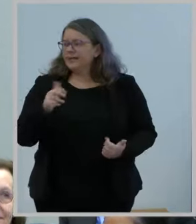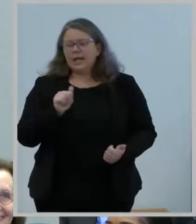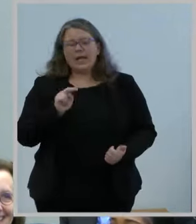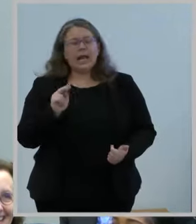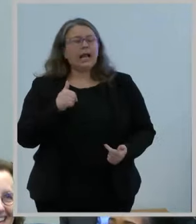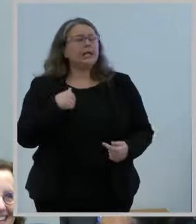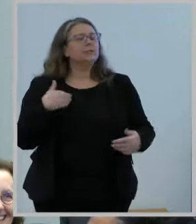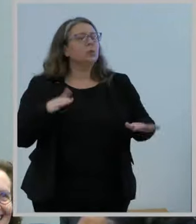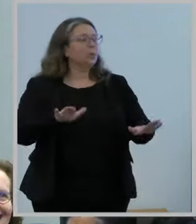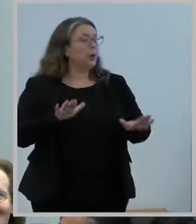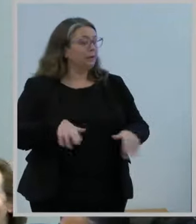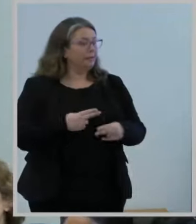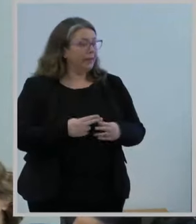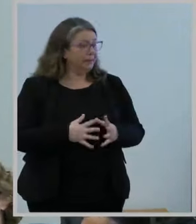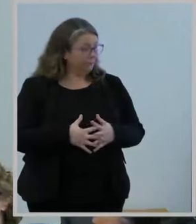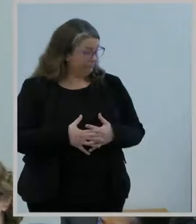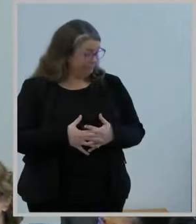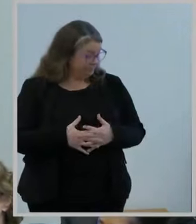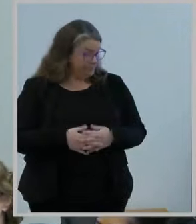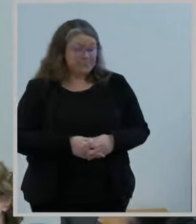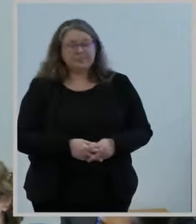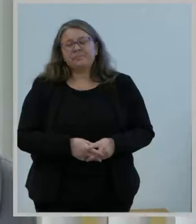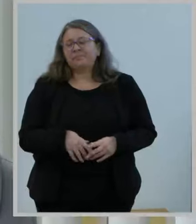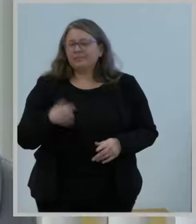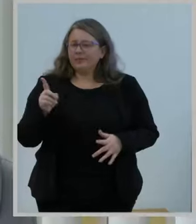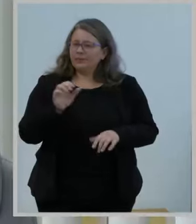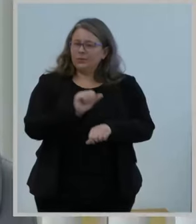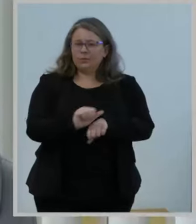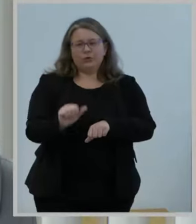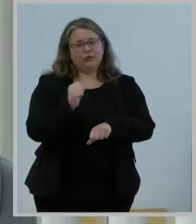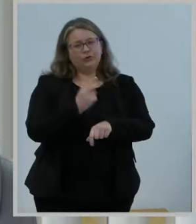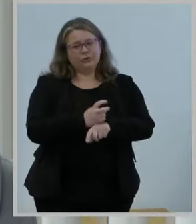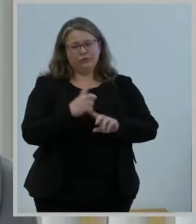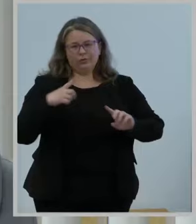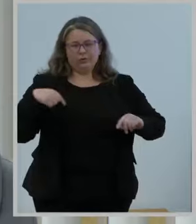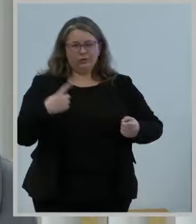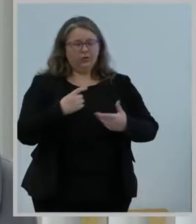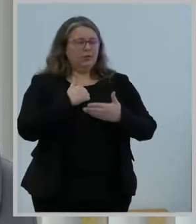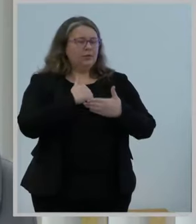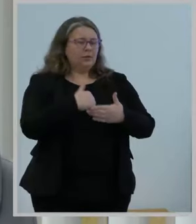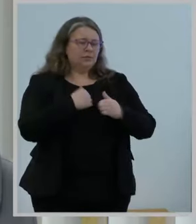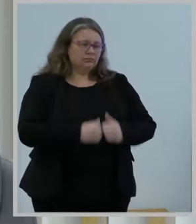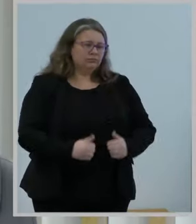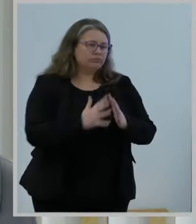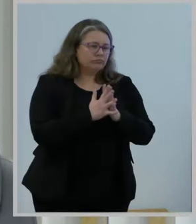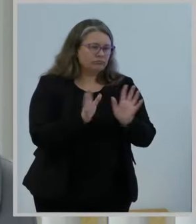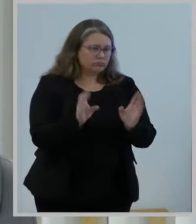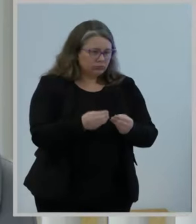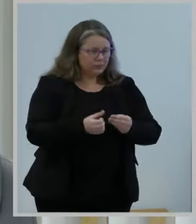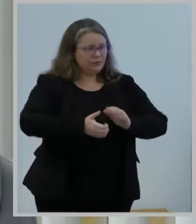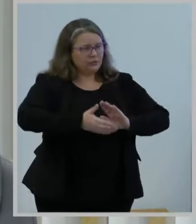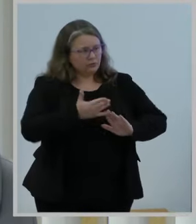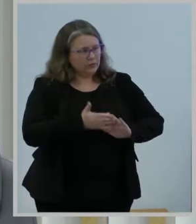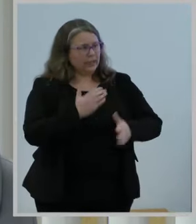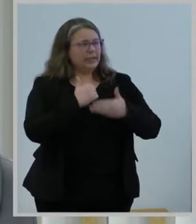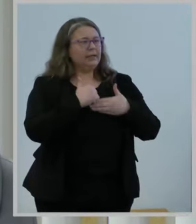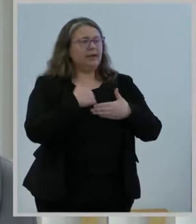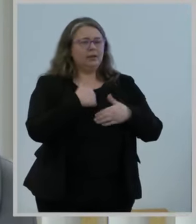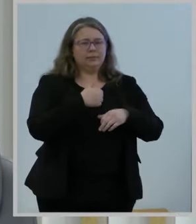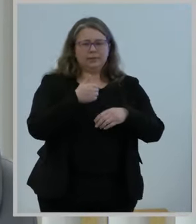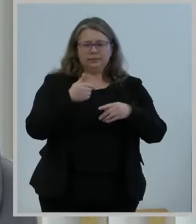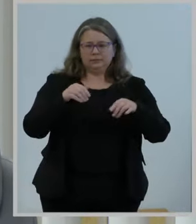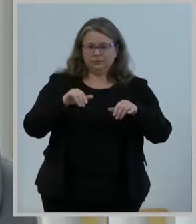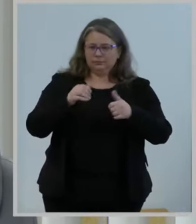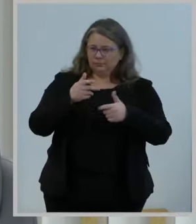has been working hard to get my office up and running and to keep us organized and on track. Thank you, Anna.